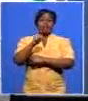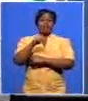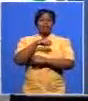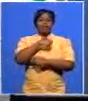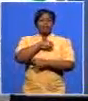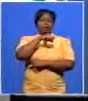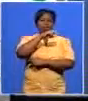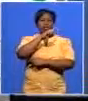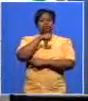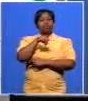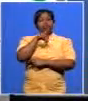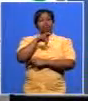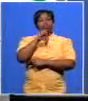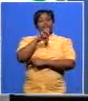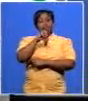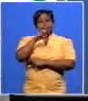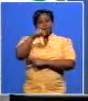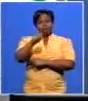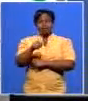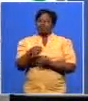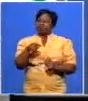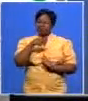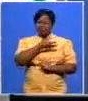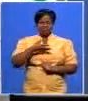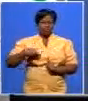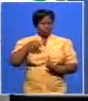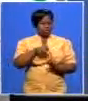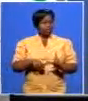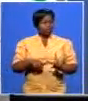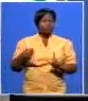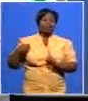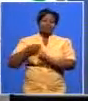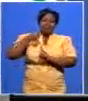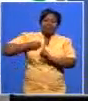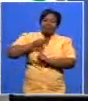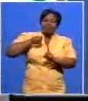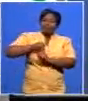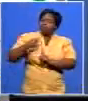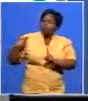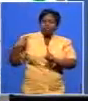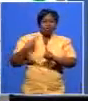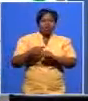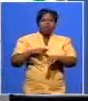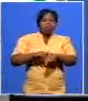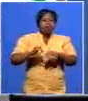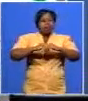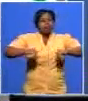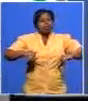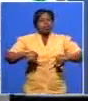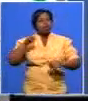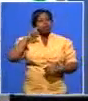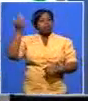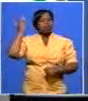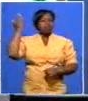fighter against apartheid she was one of the pioneers of our movement in fact the pioneer of our movement and when you